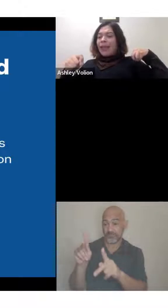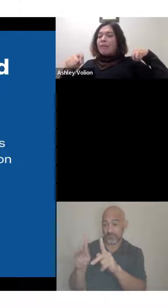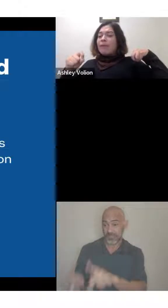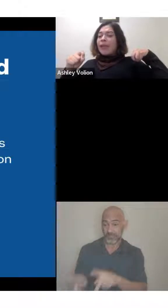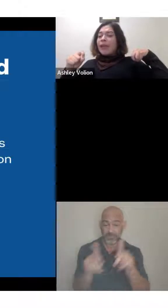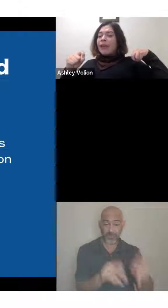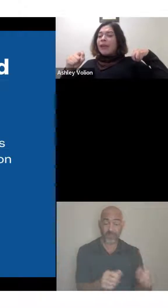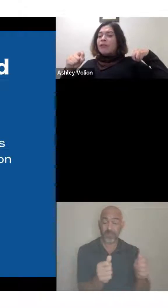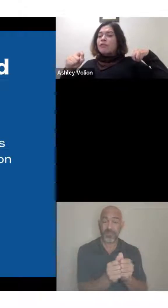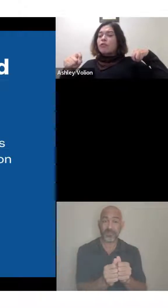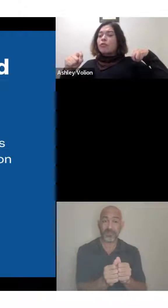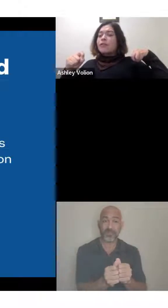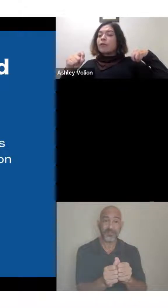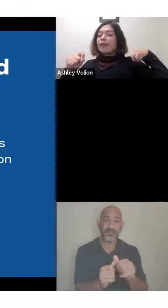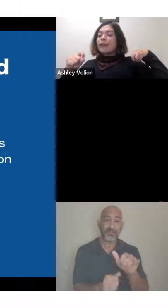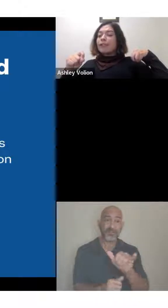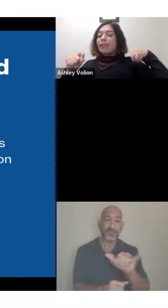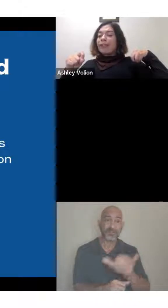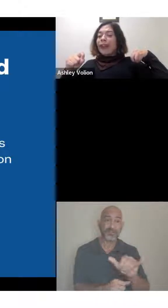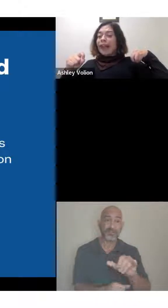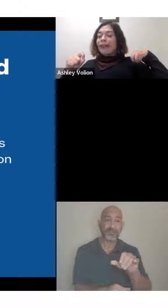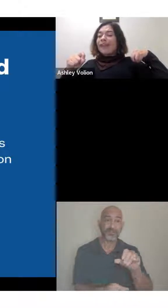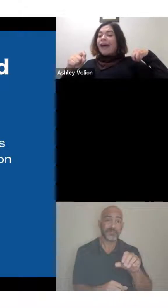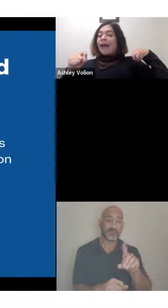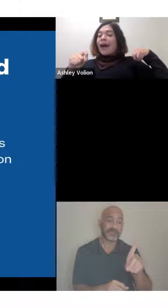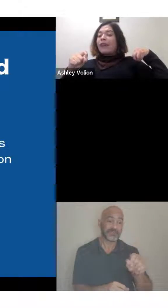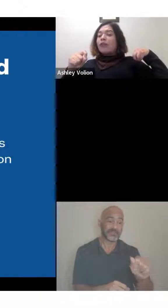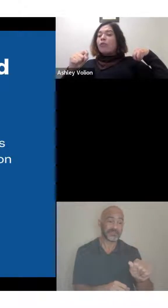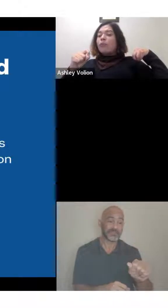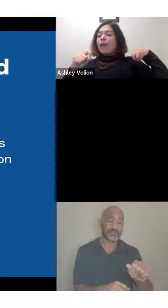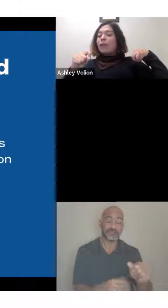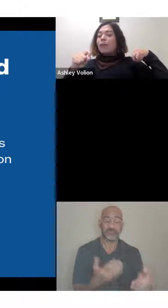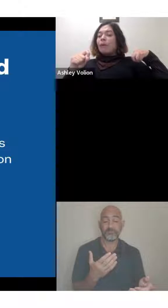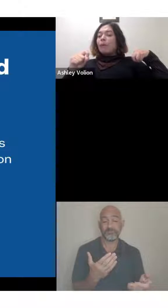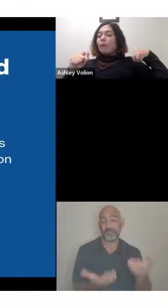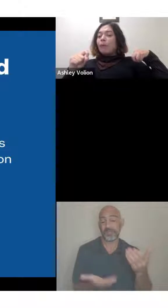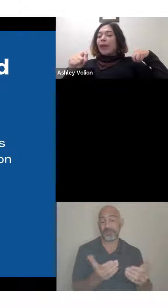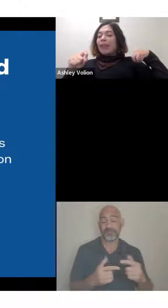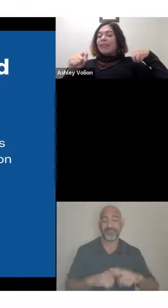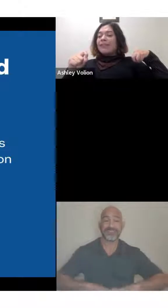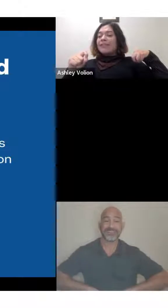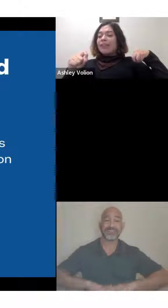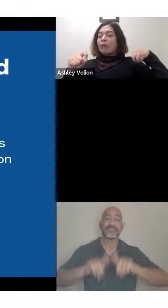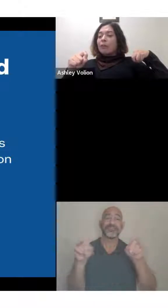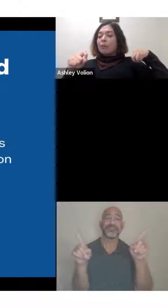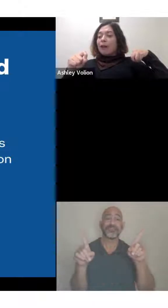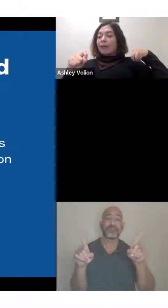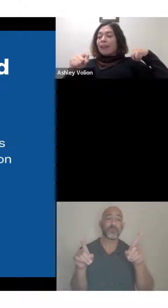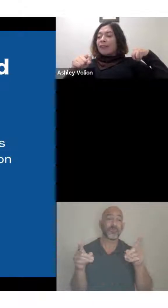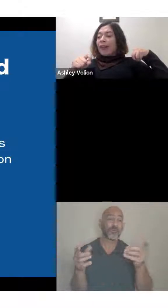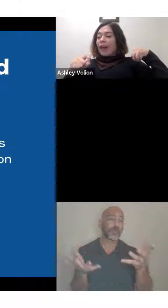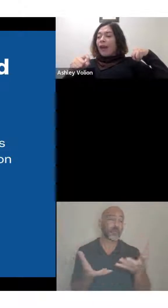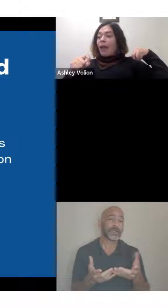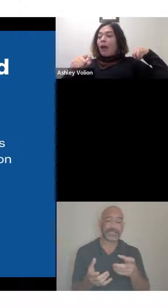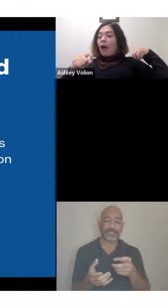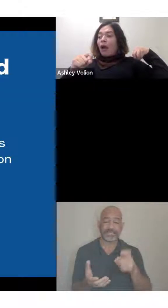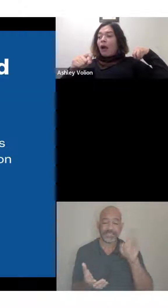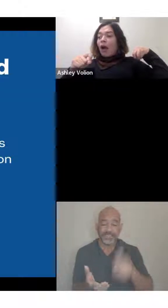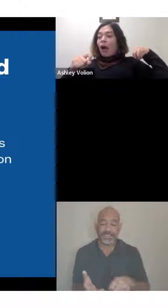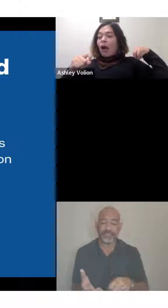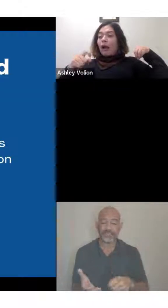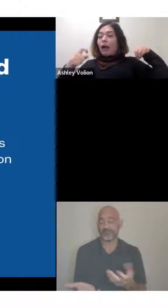can be two totally different things. I know people with cerebral palsy that